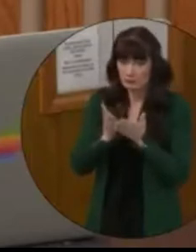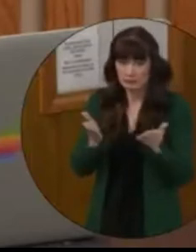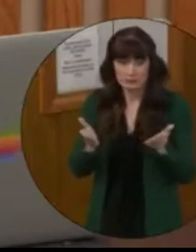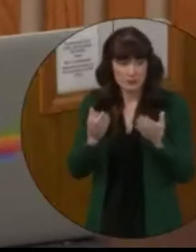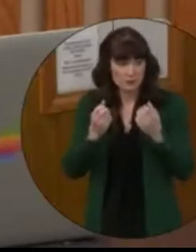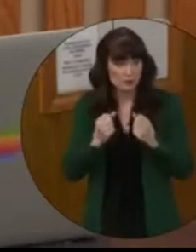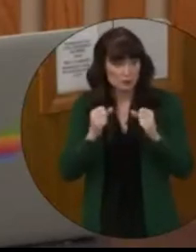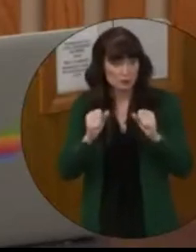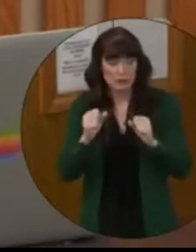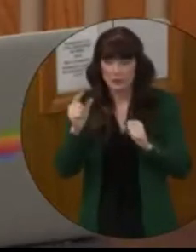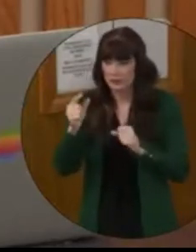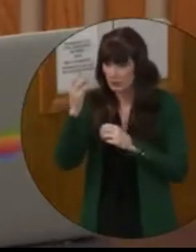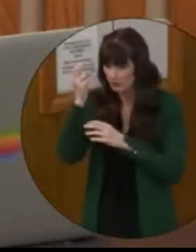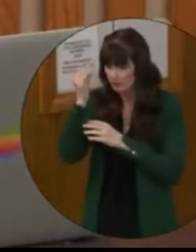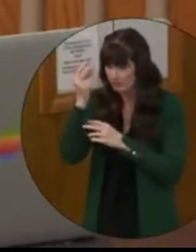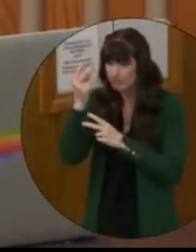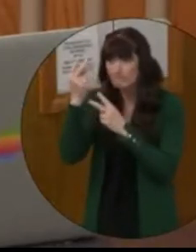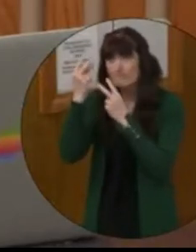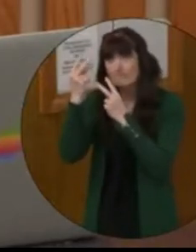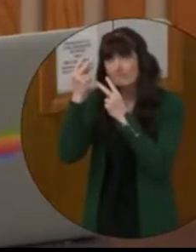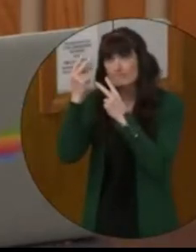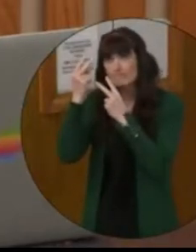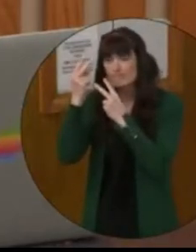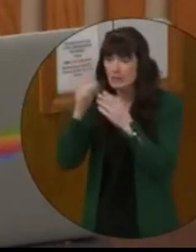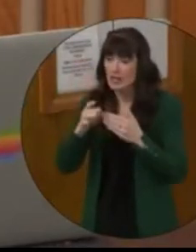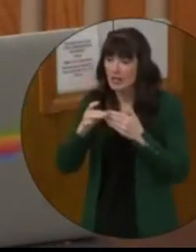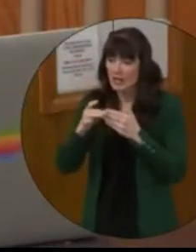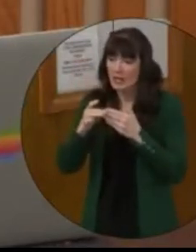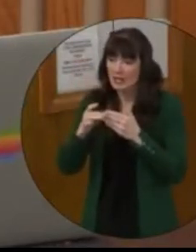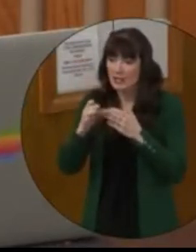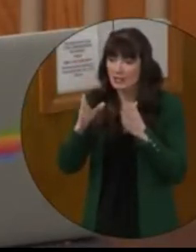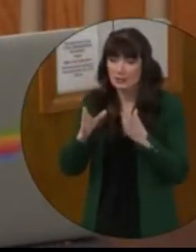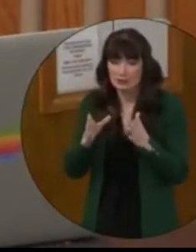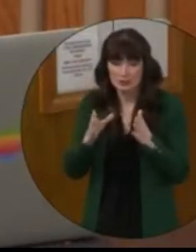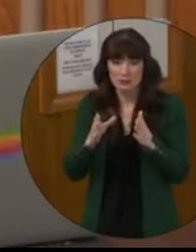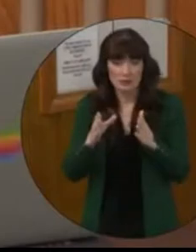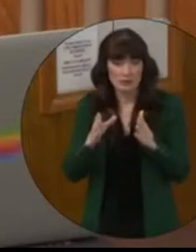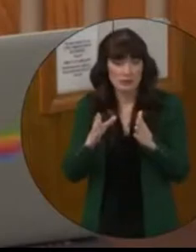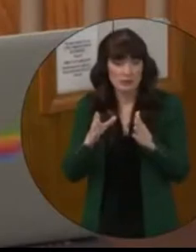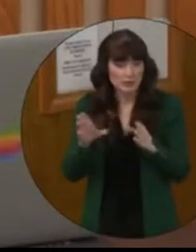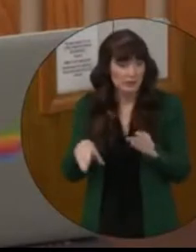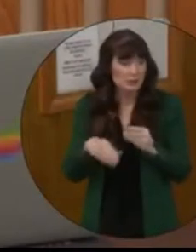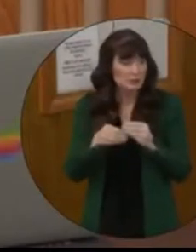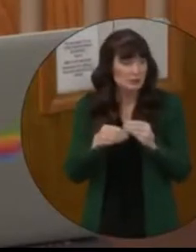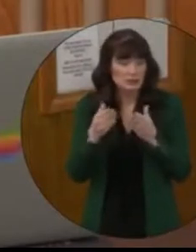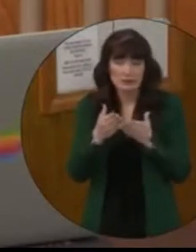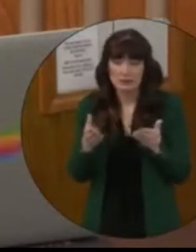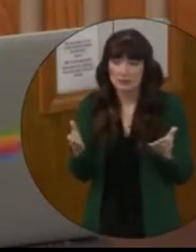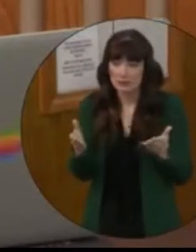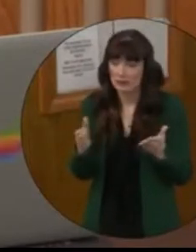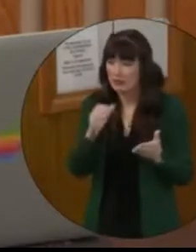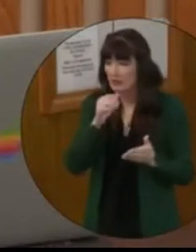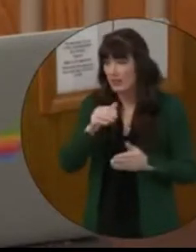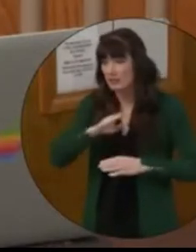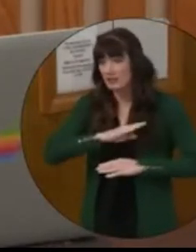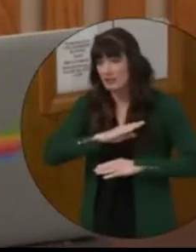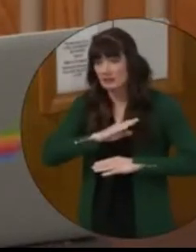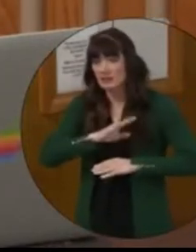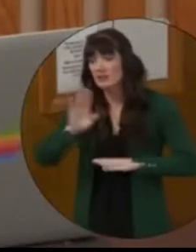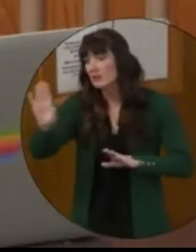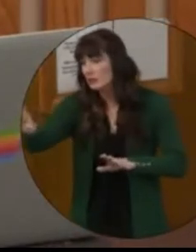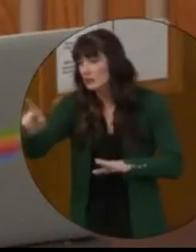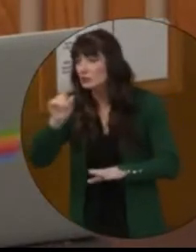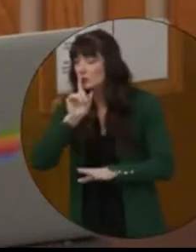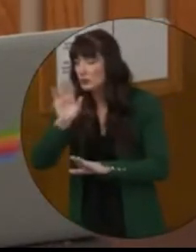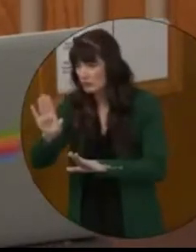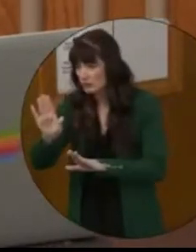effort to get you to reflect on whether your leadership had been a contributing factor to our collective dissatisfaction. Please let the Trustee